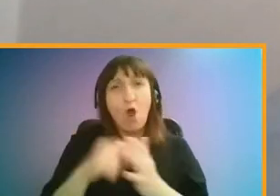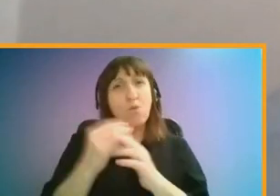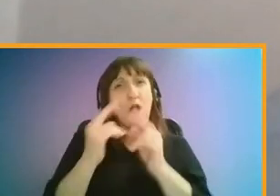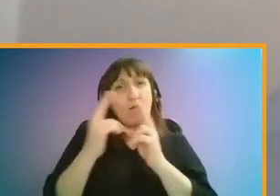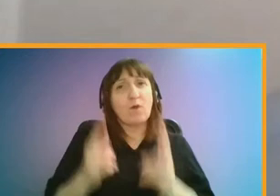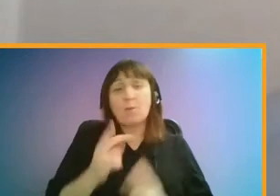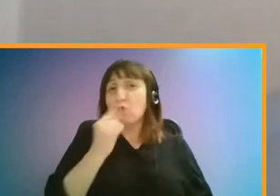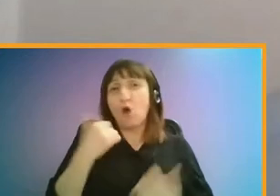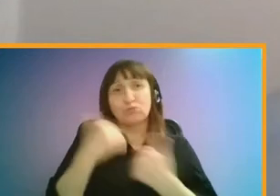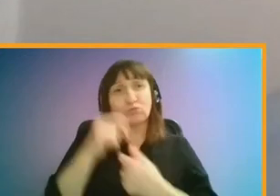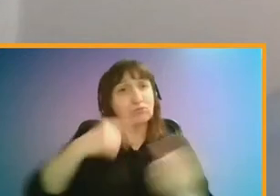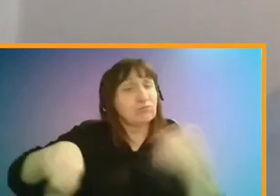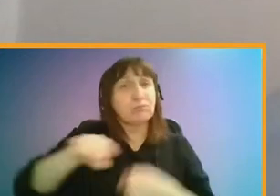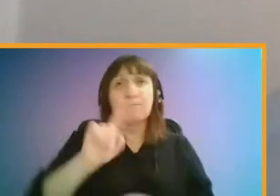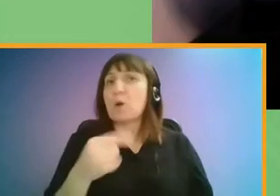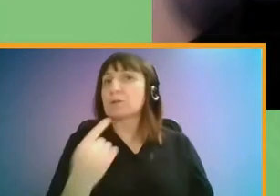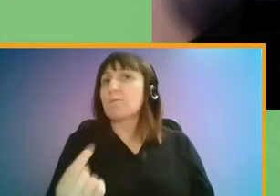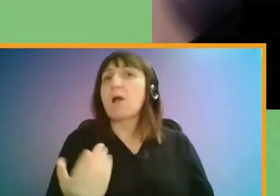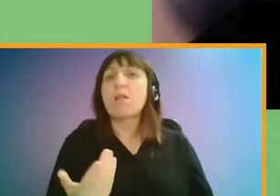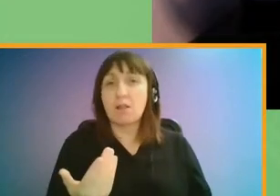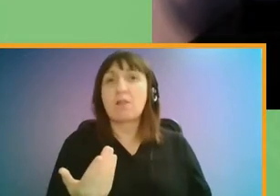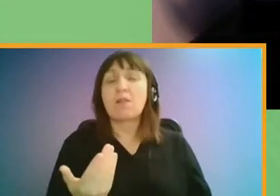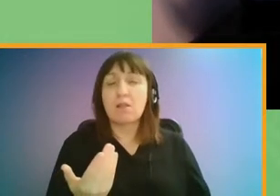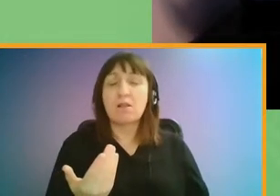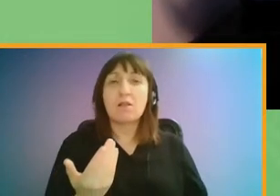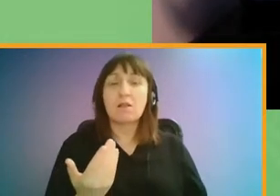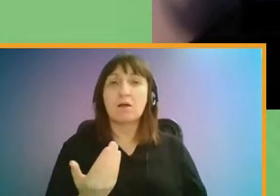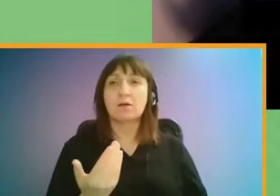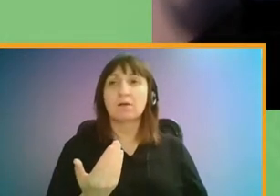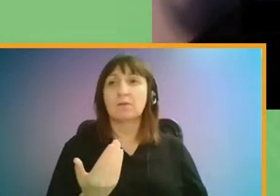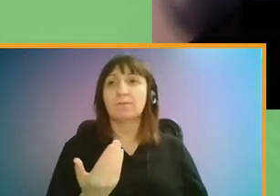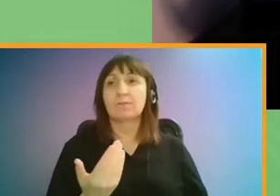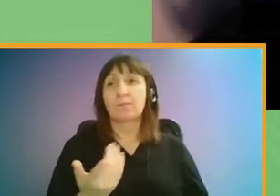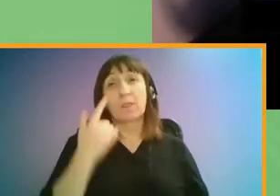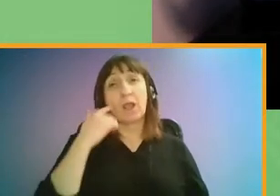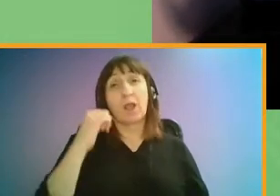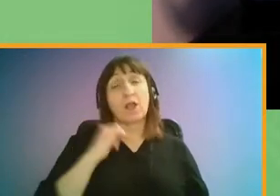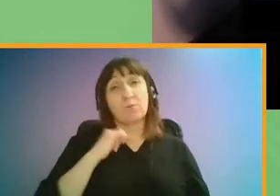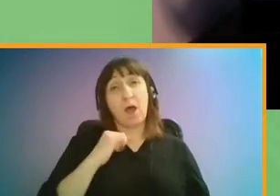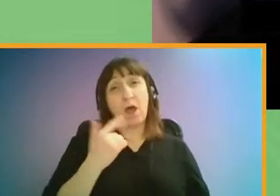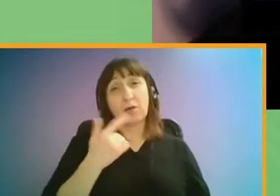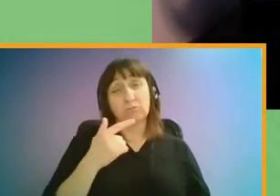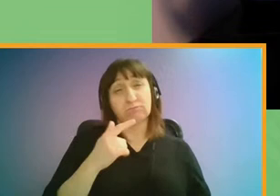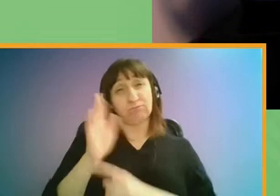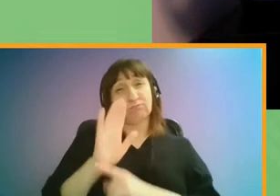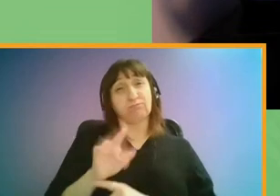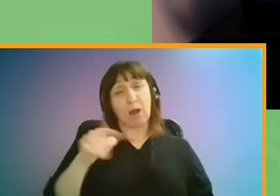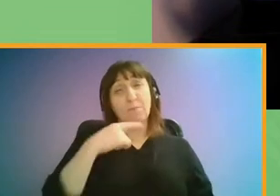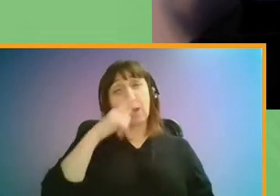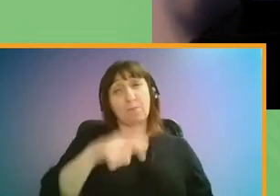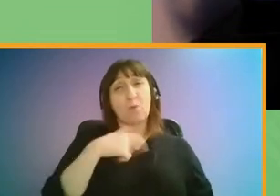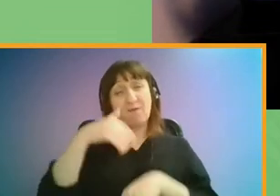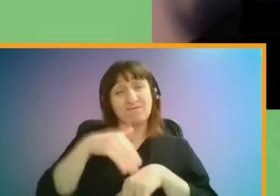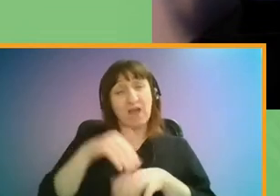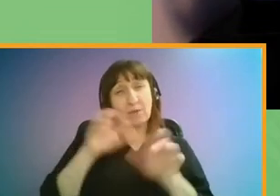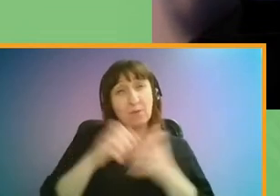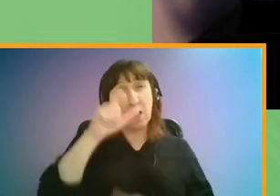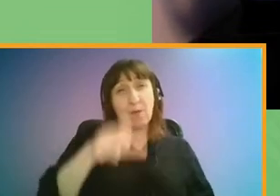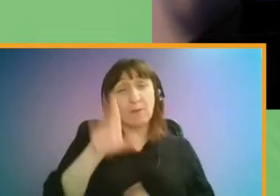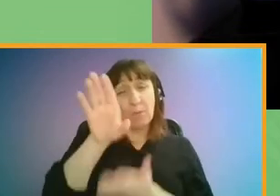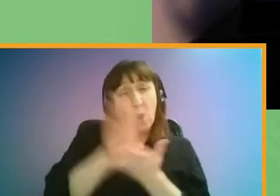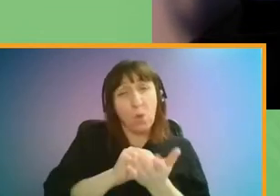is not possible for everyone. People are most likely to be affected by the pandemic are low-paid people